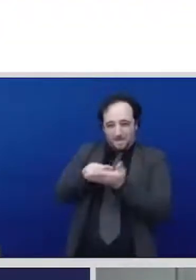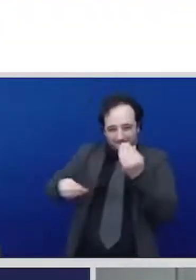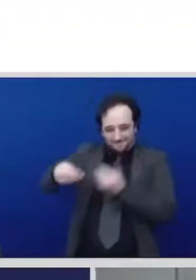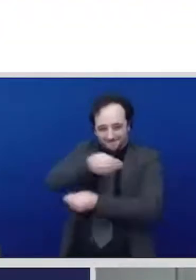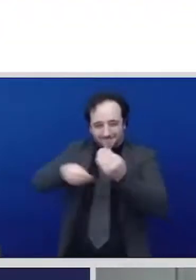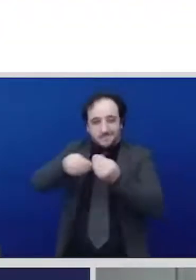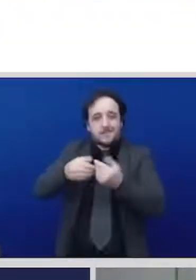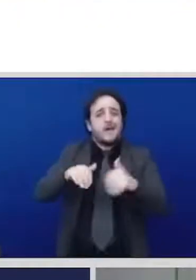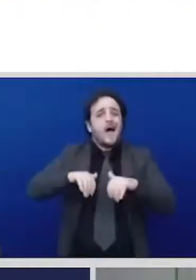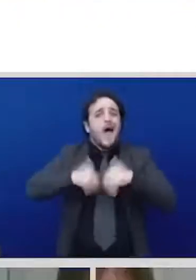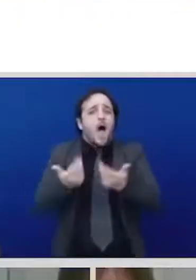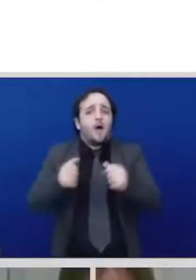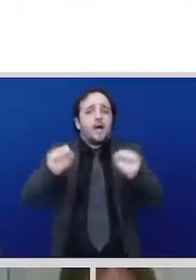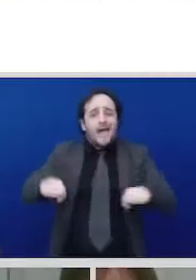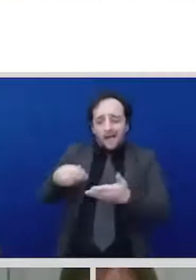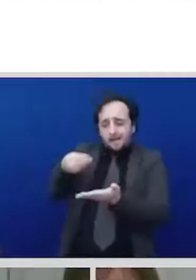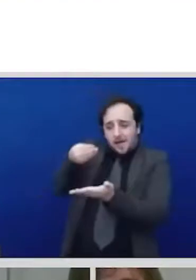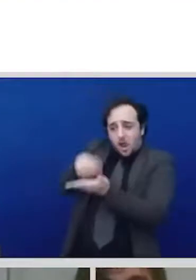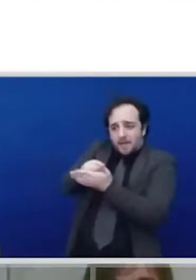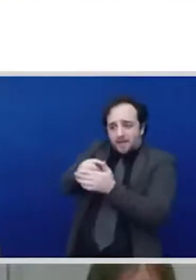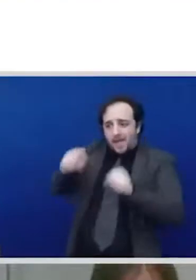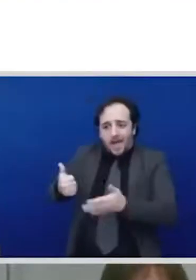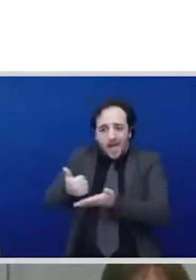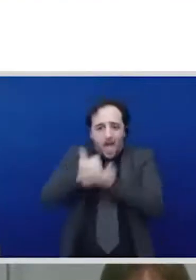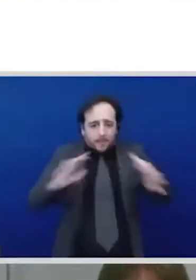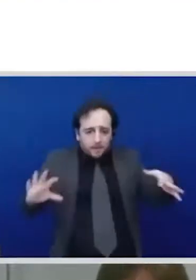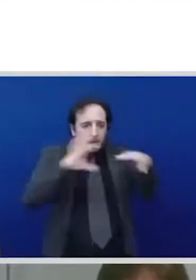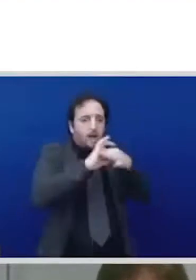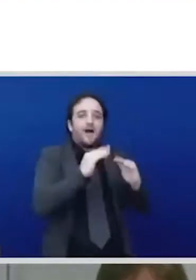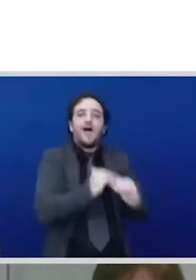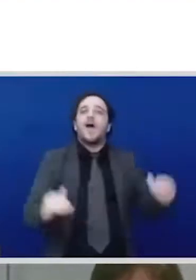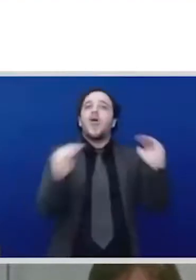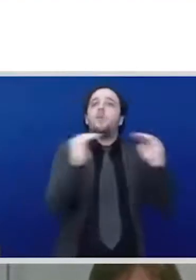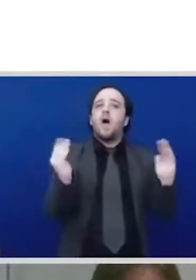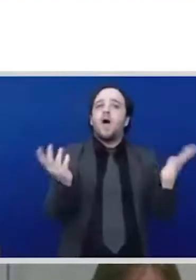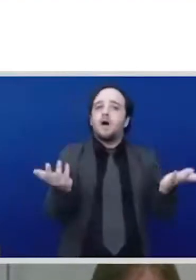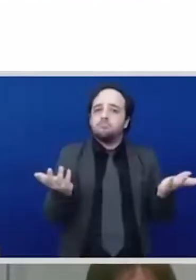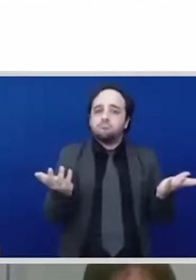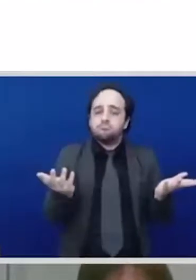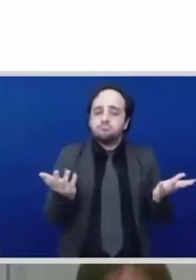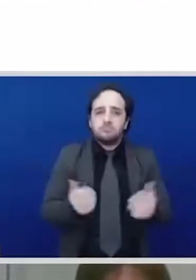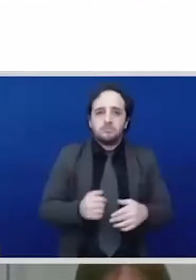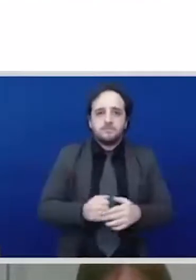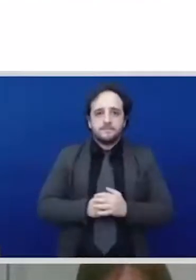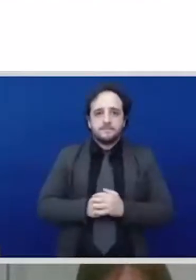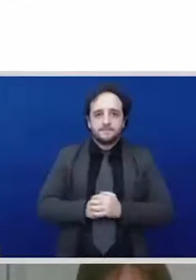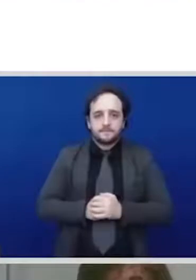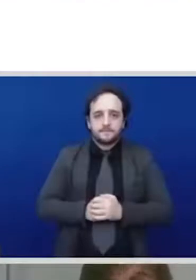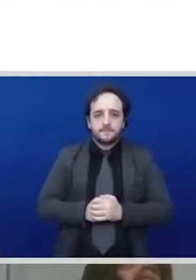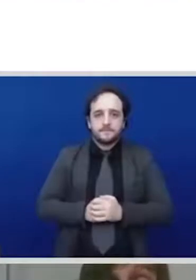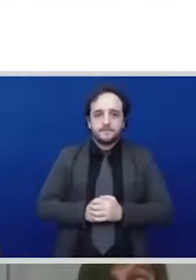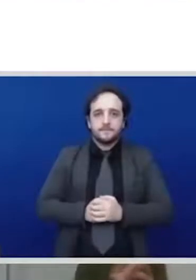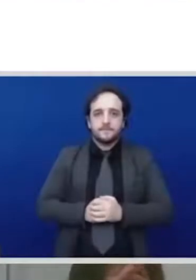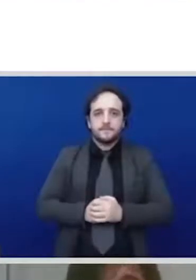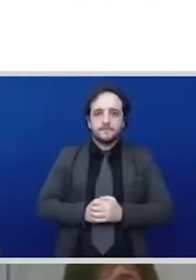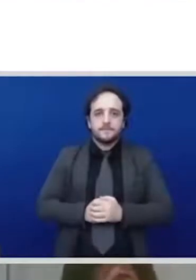for Hayati and then Hayati you can this is how I'm going to do it I'm going to mention three